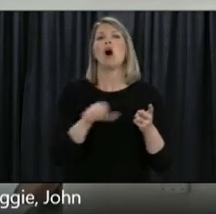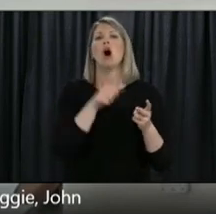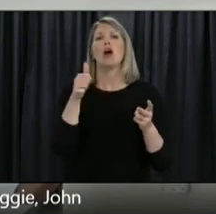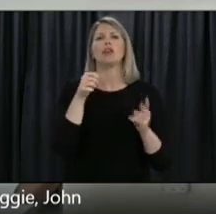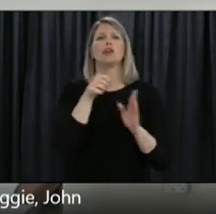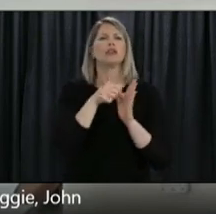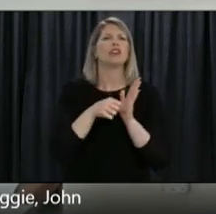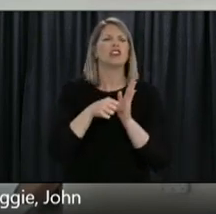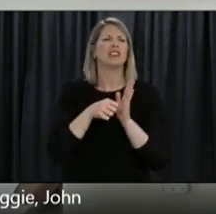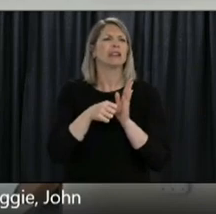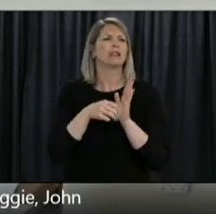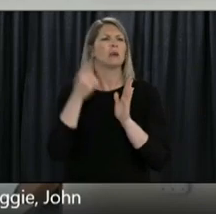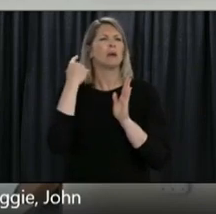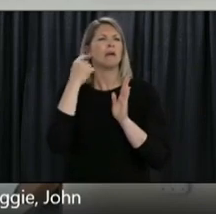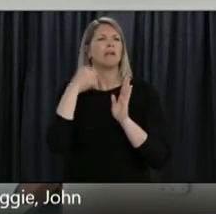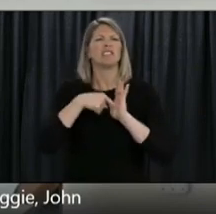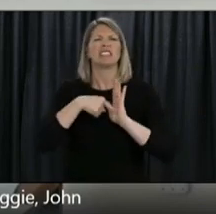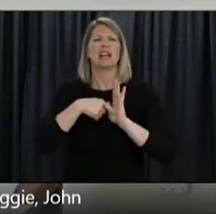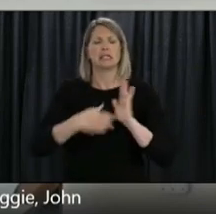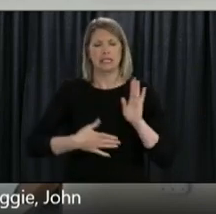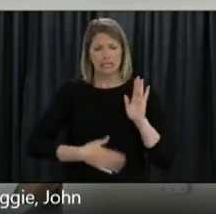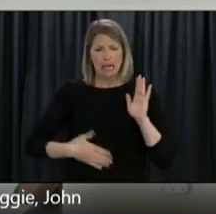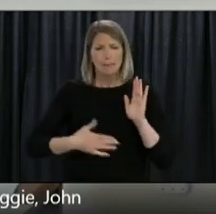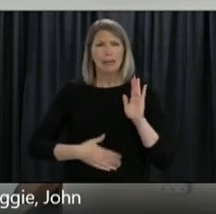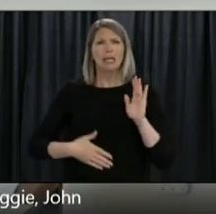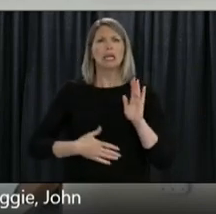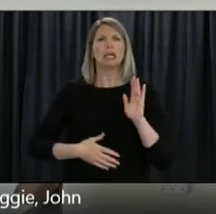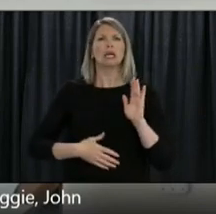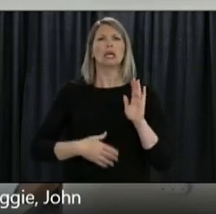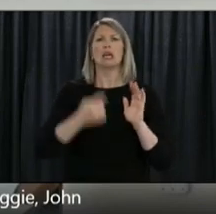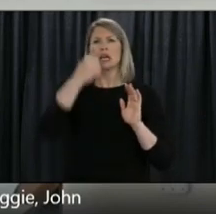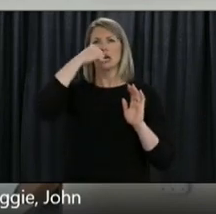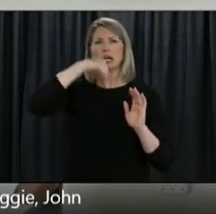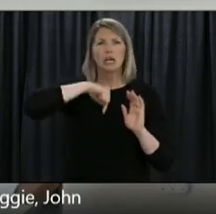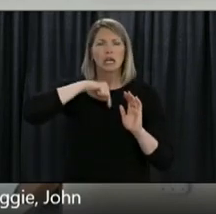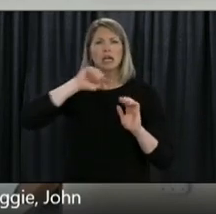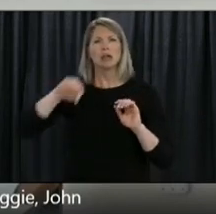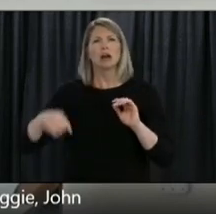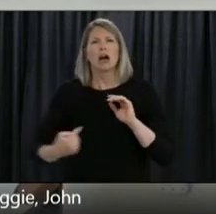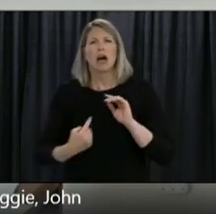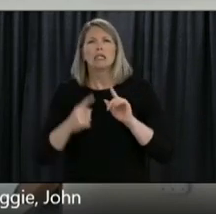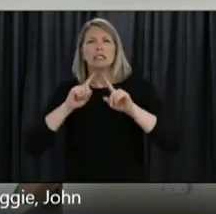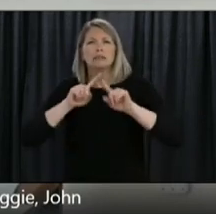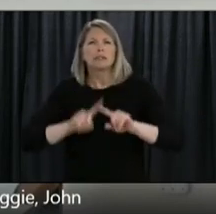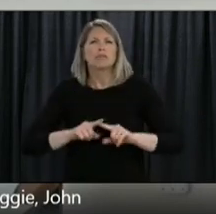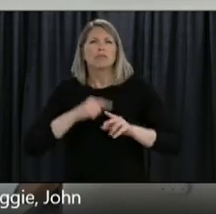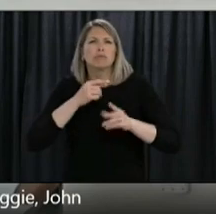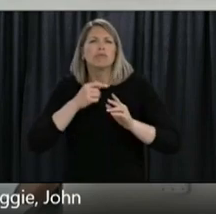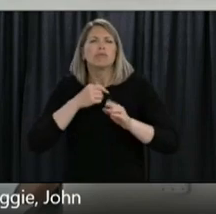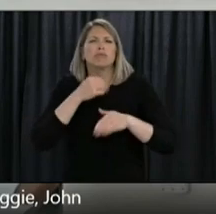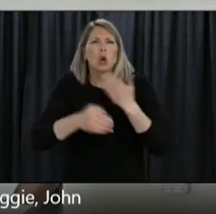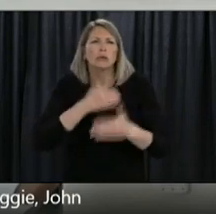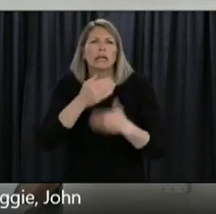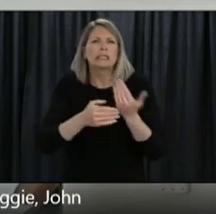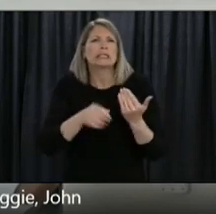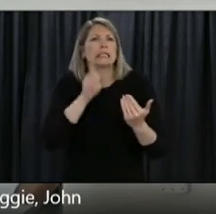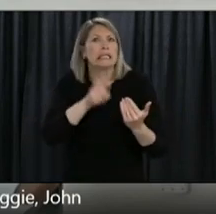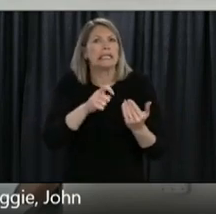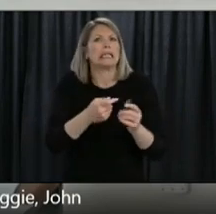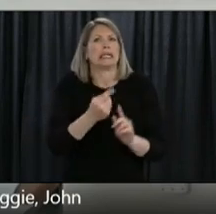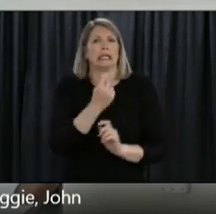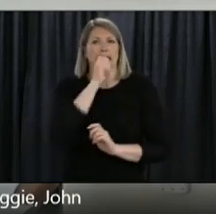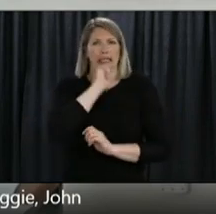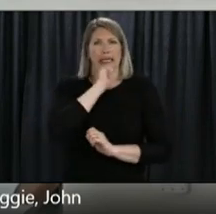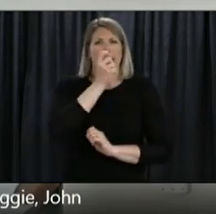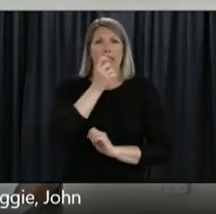So that would be things like stomach and upper GI endoscopy and bronchoscopy. Don't feel that